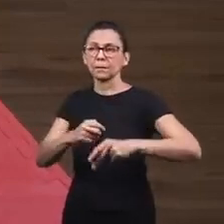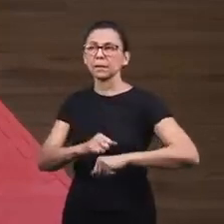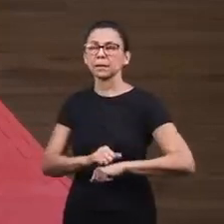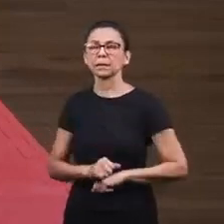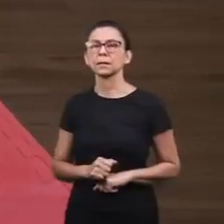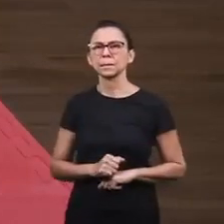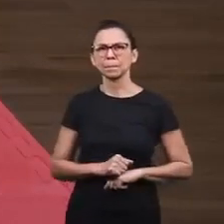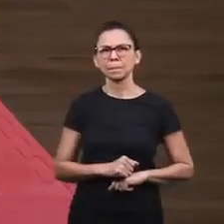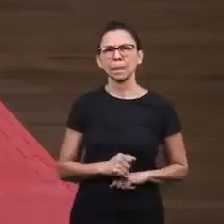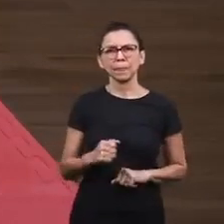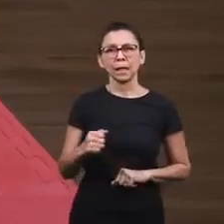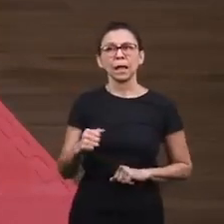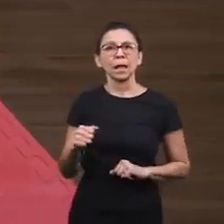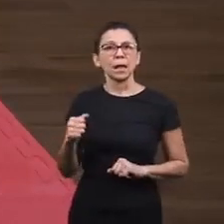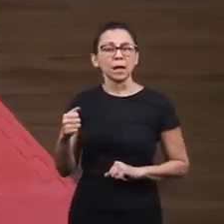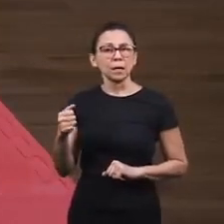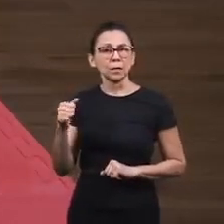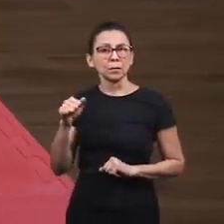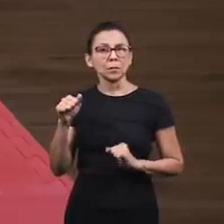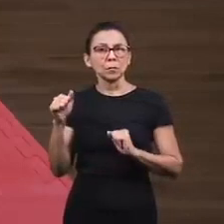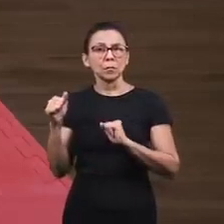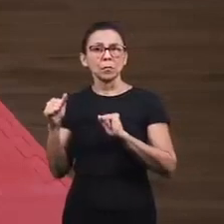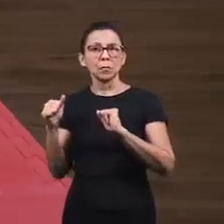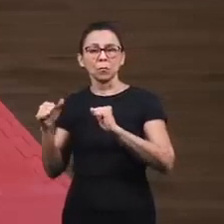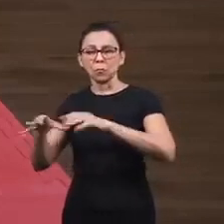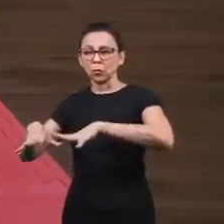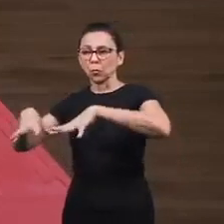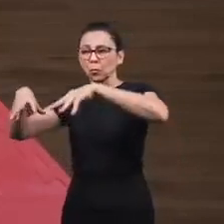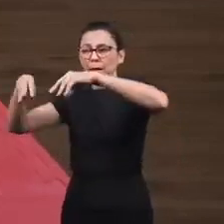Nehemiah, he lived in the palace.